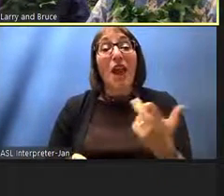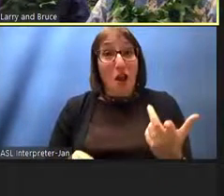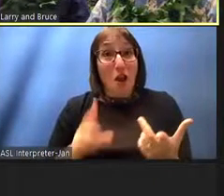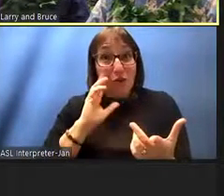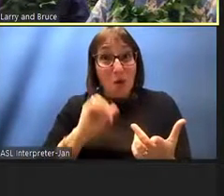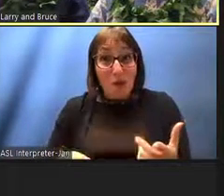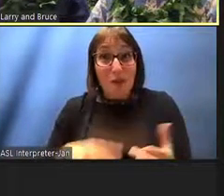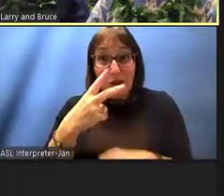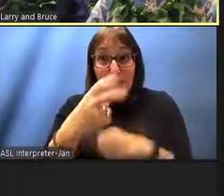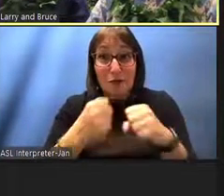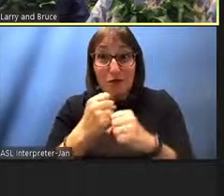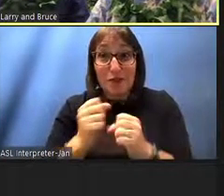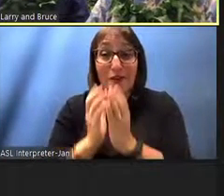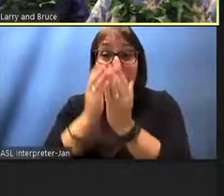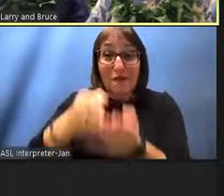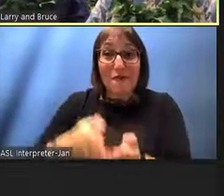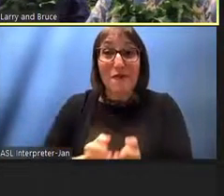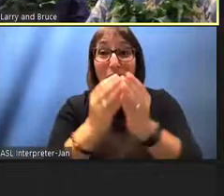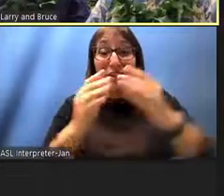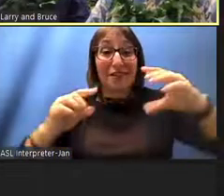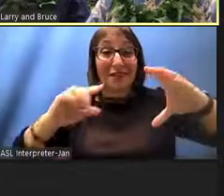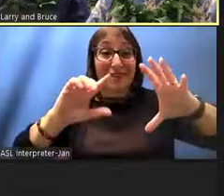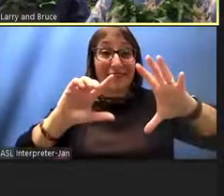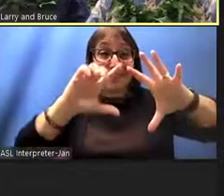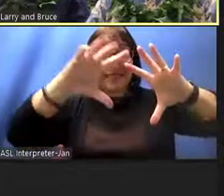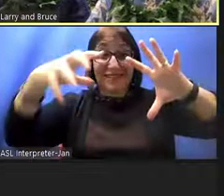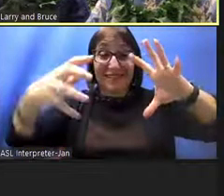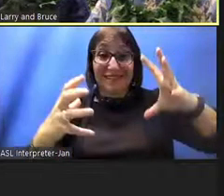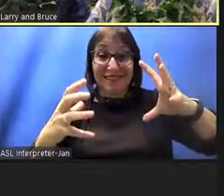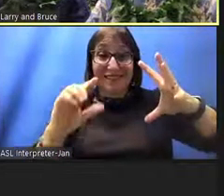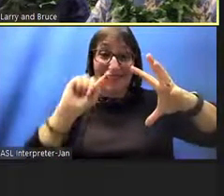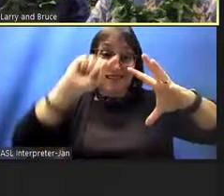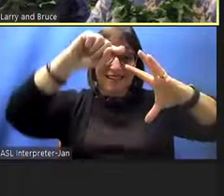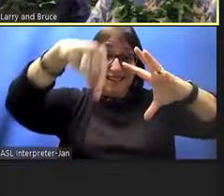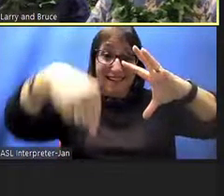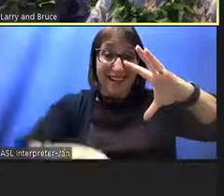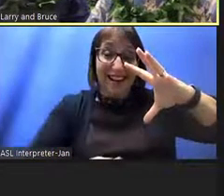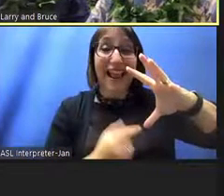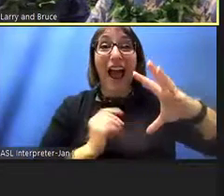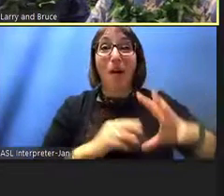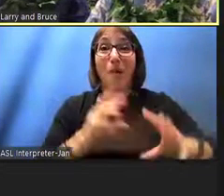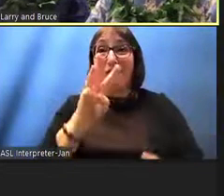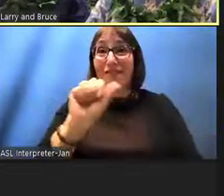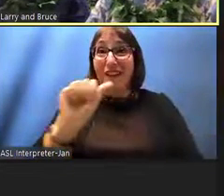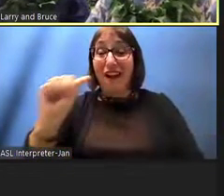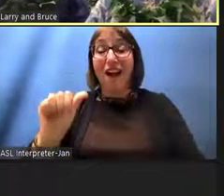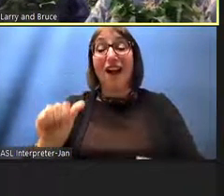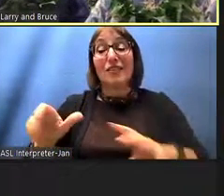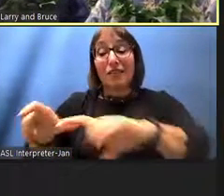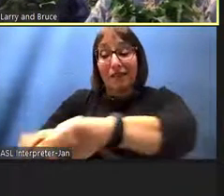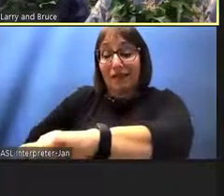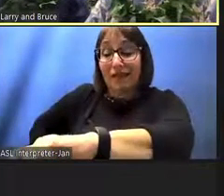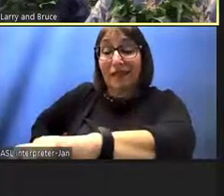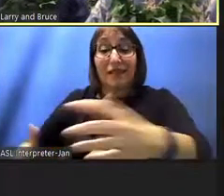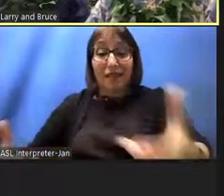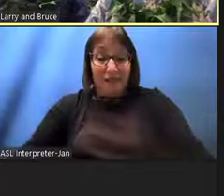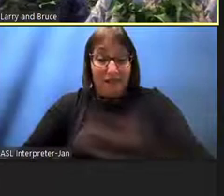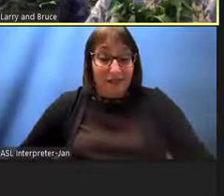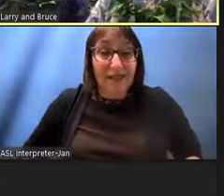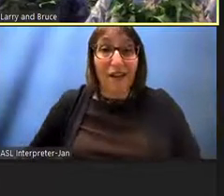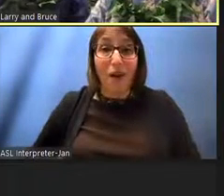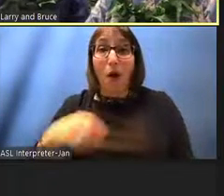the world of our uh sailing uh vaa double hull vaa okulea